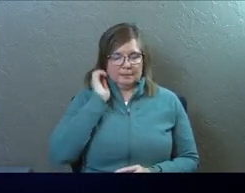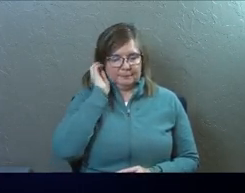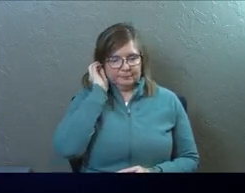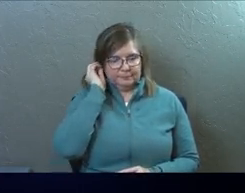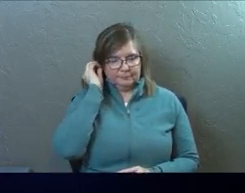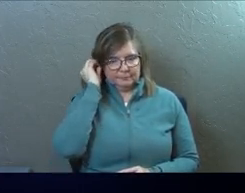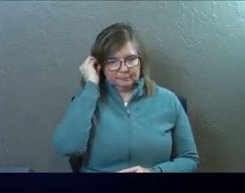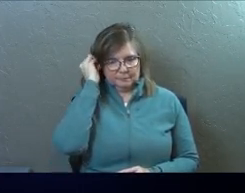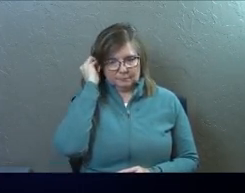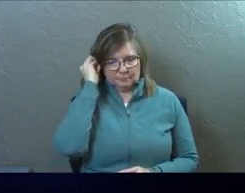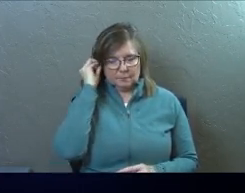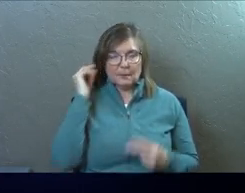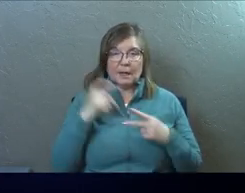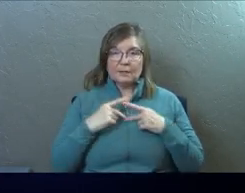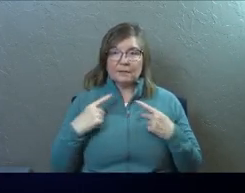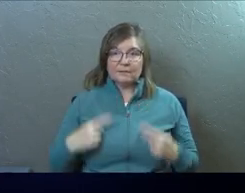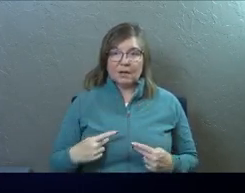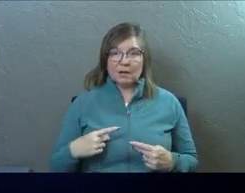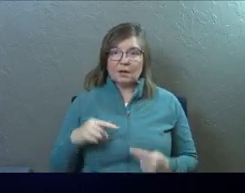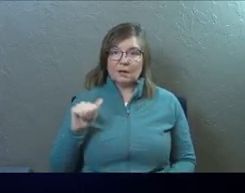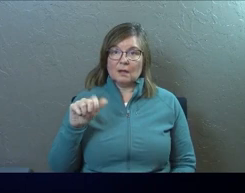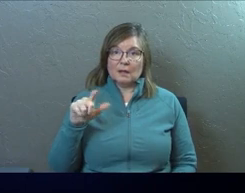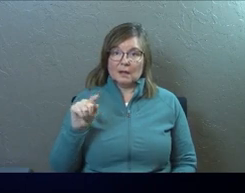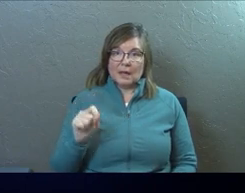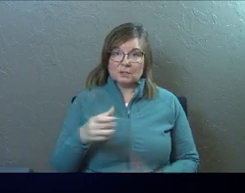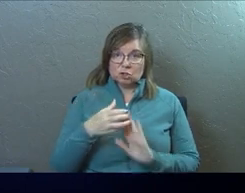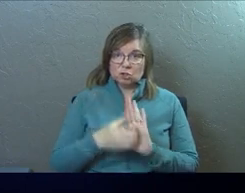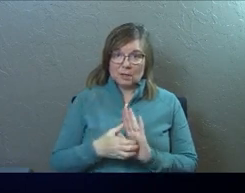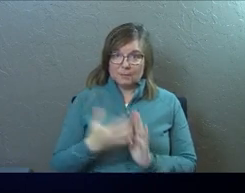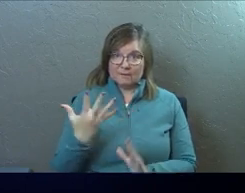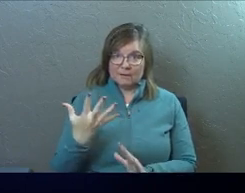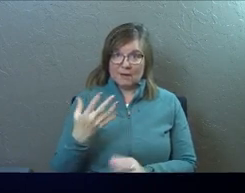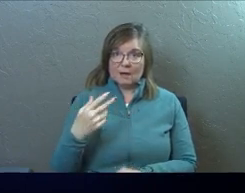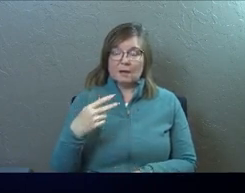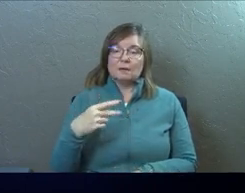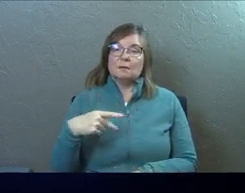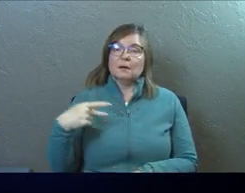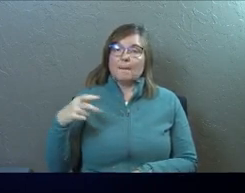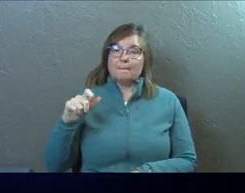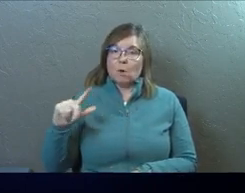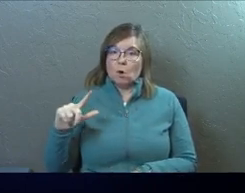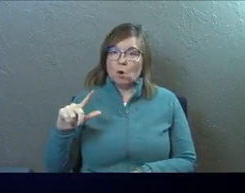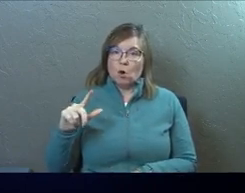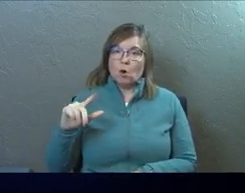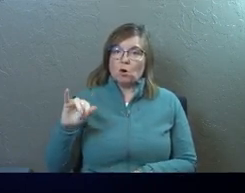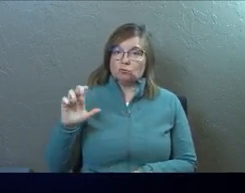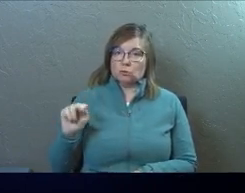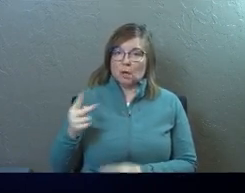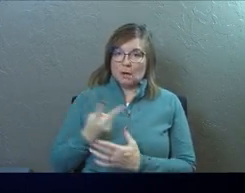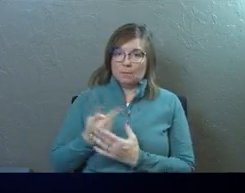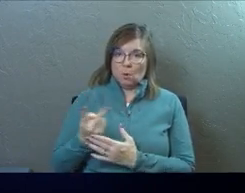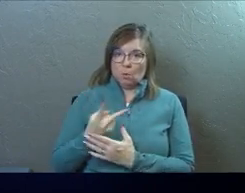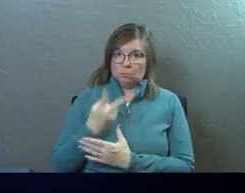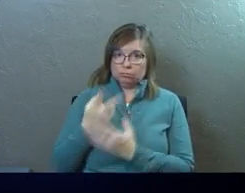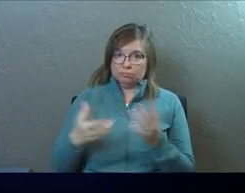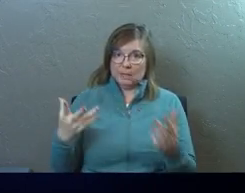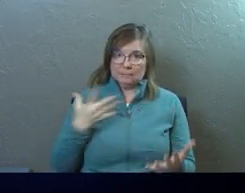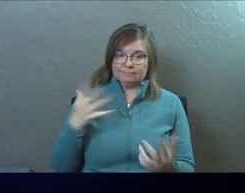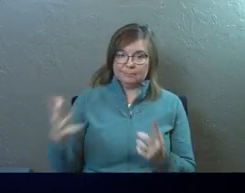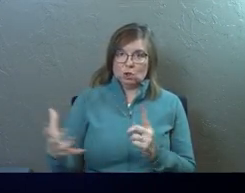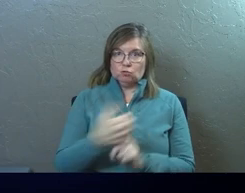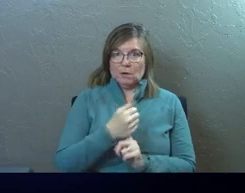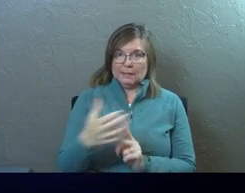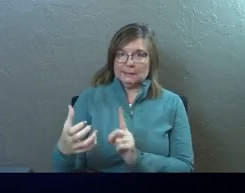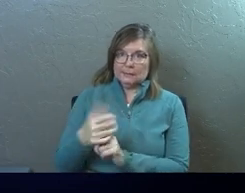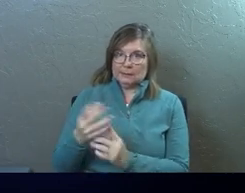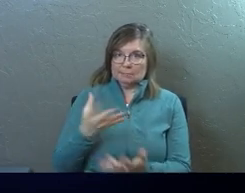time. And in Acts chapter 5, Paul and John had gotten arrested and they got thrown in prison. And the Jews early on are trying to figure out